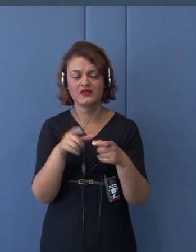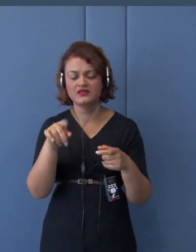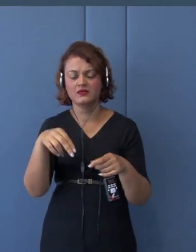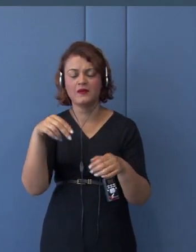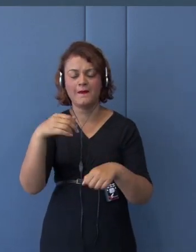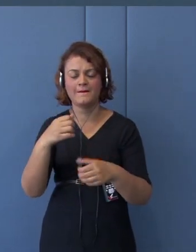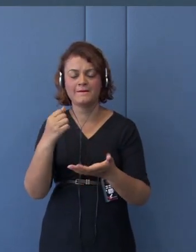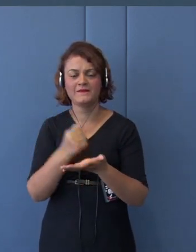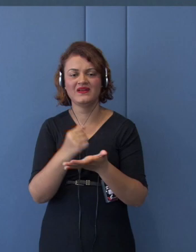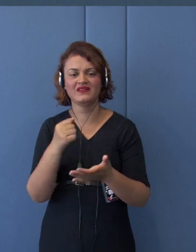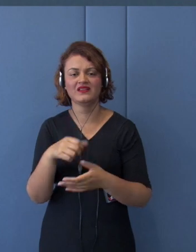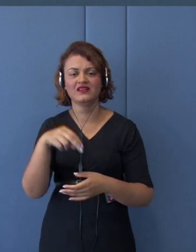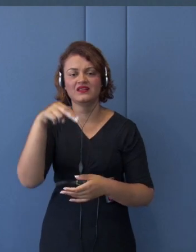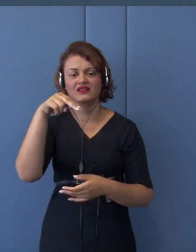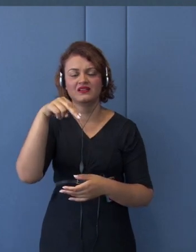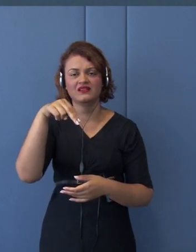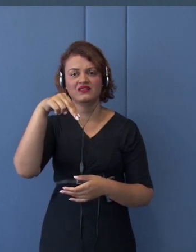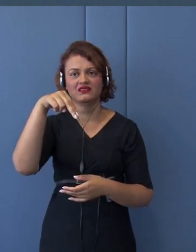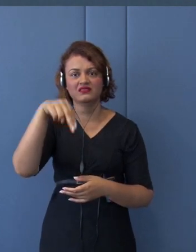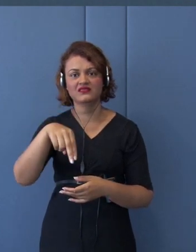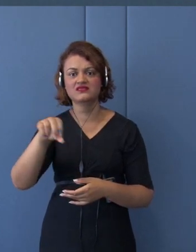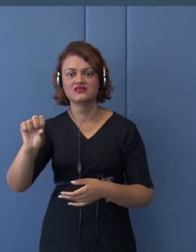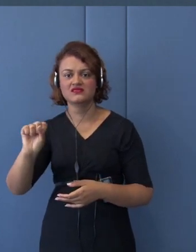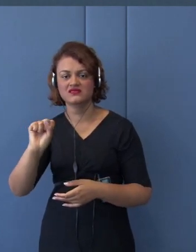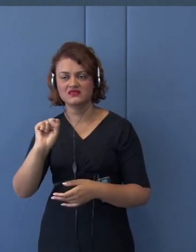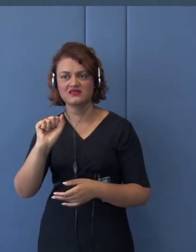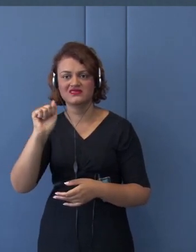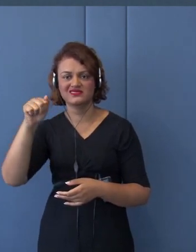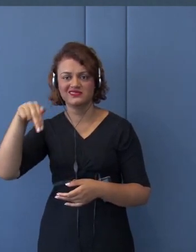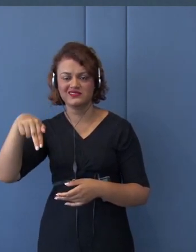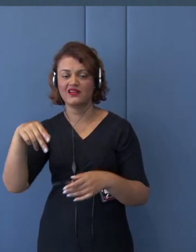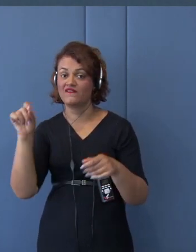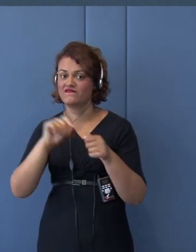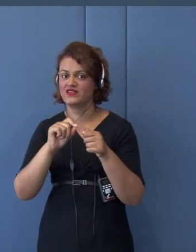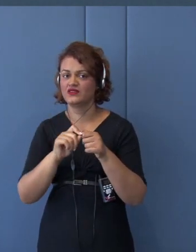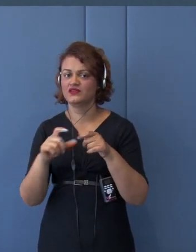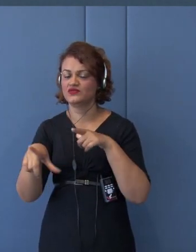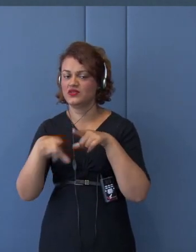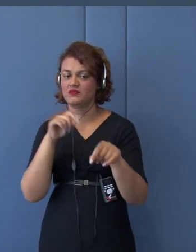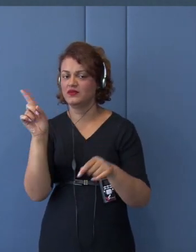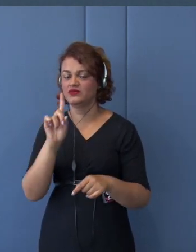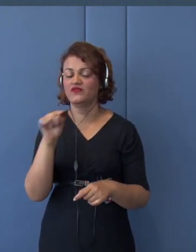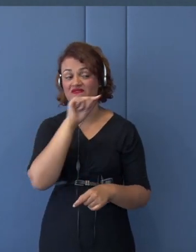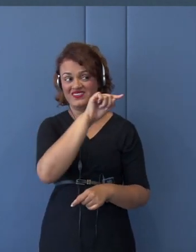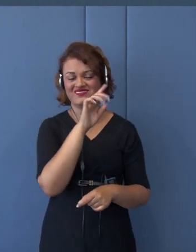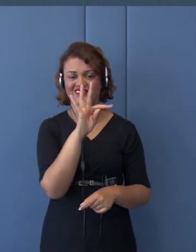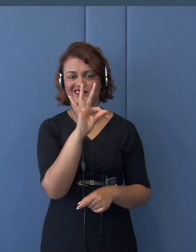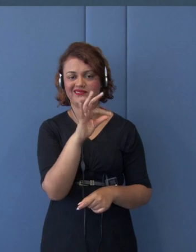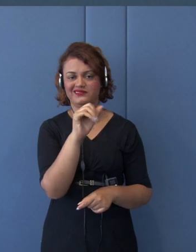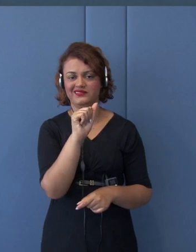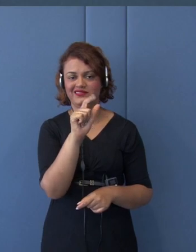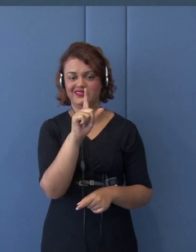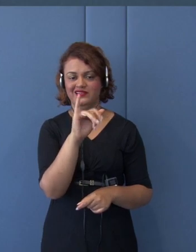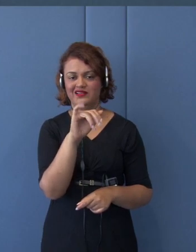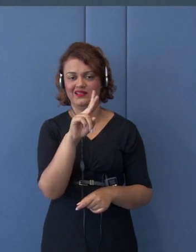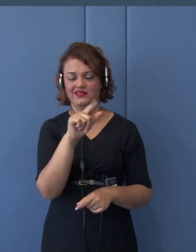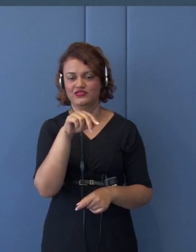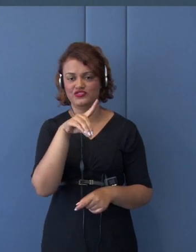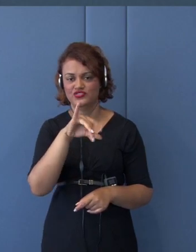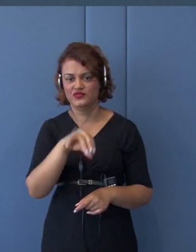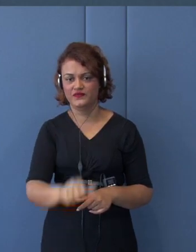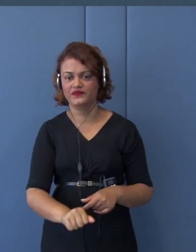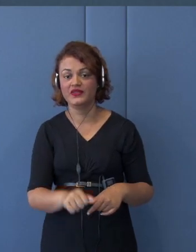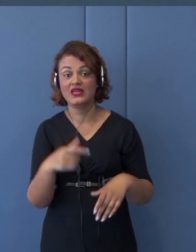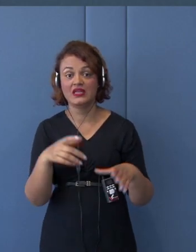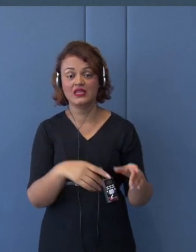Nissan March, is no longer being produced in Japan, it's produced in Thailand, and shipped back to Japan, you see.